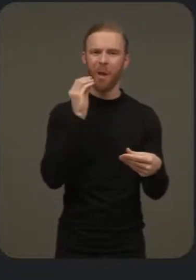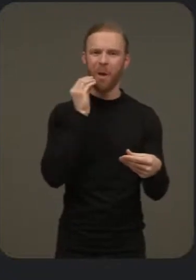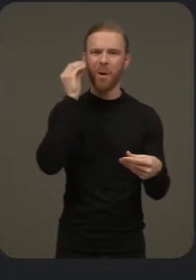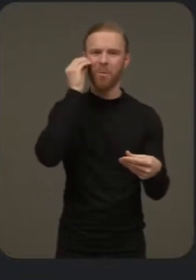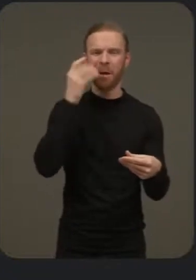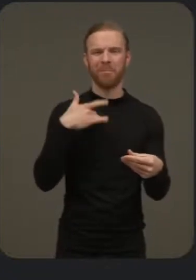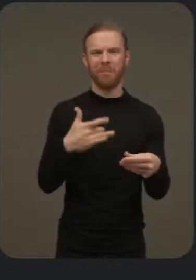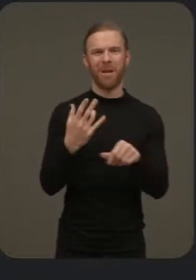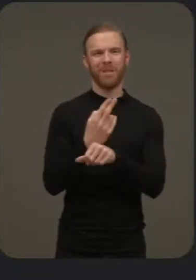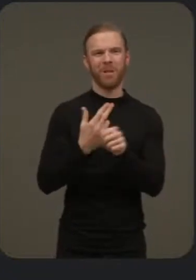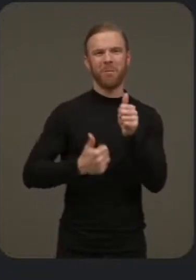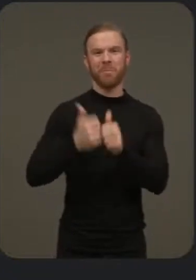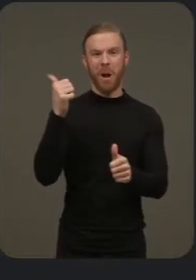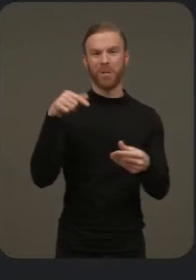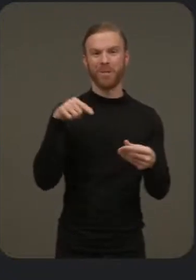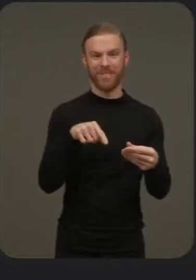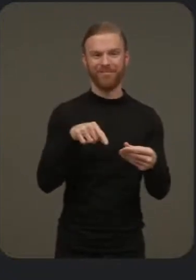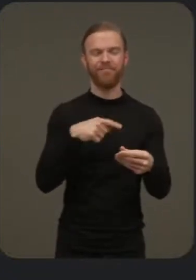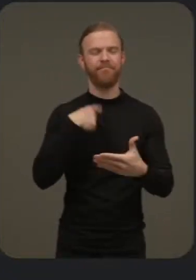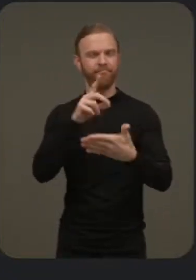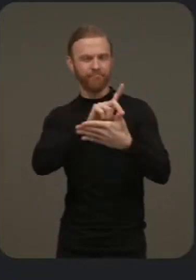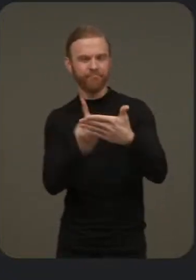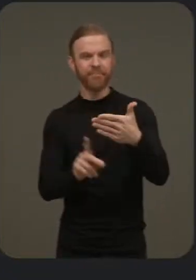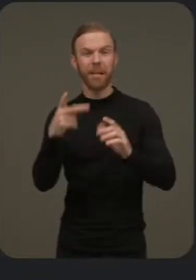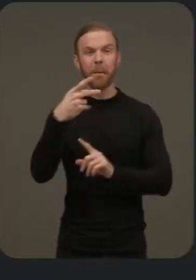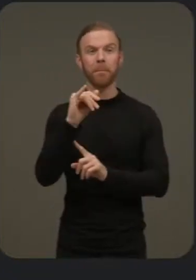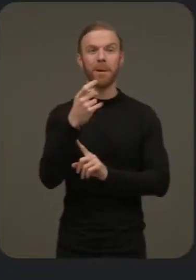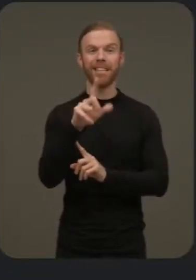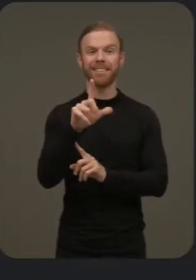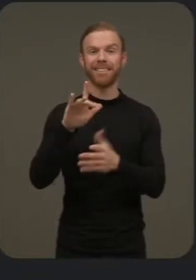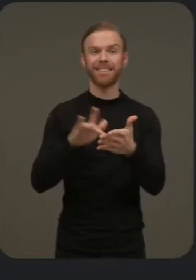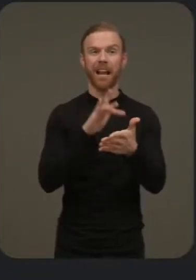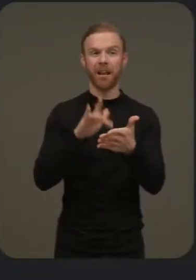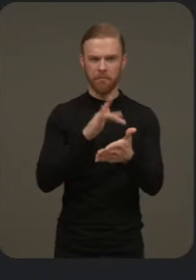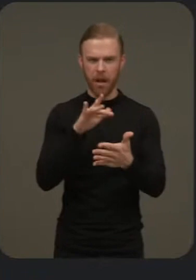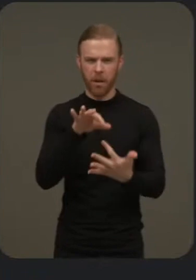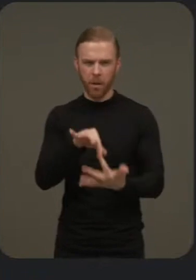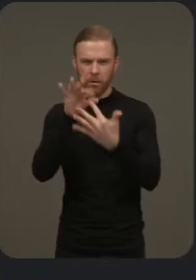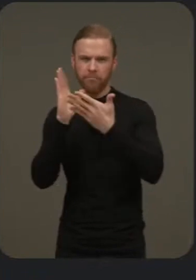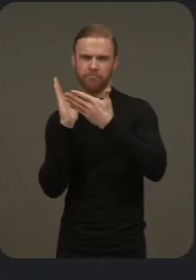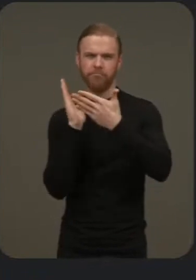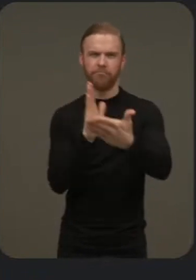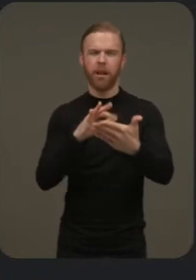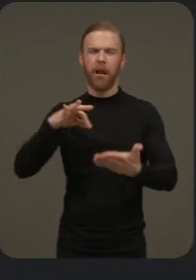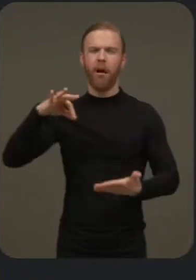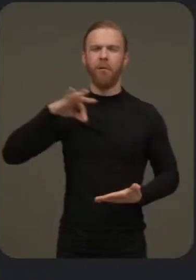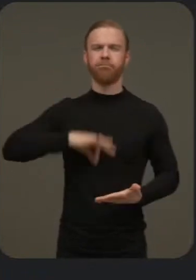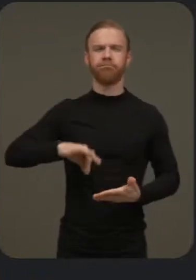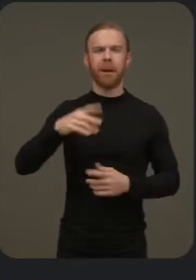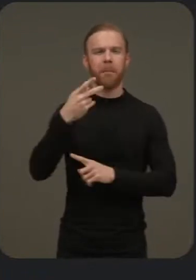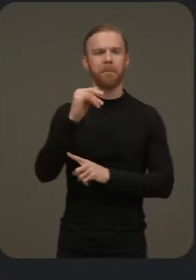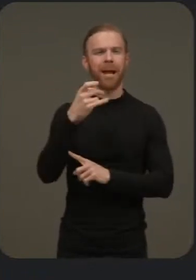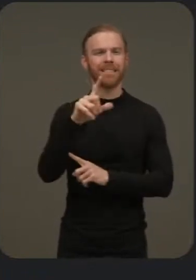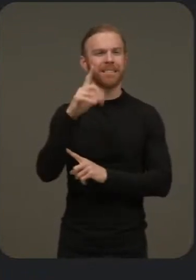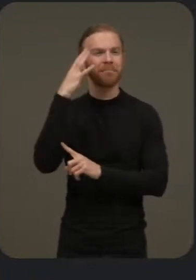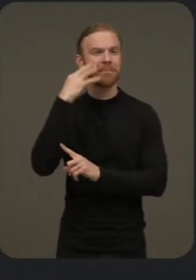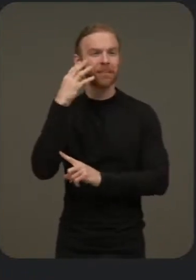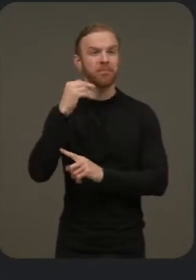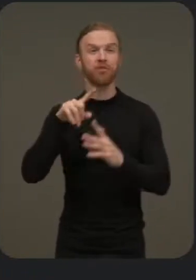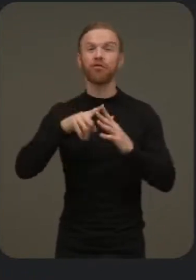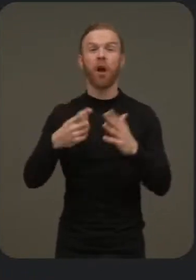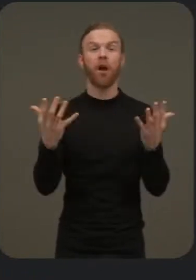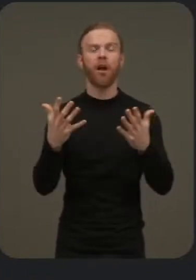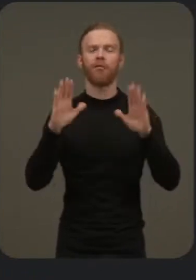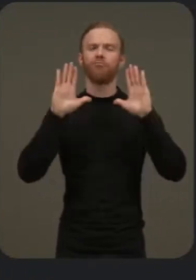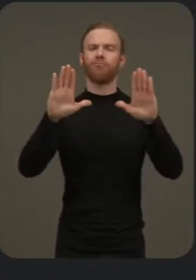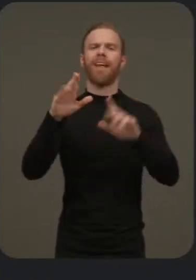We designed the Pixel Tablet to uniquely deliver helpful Pixel experiences. And that starts with great